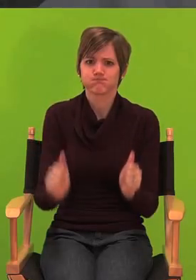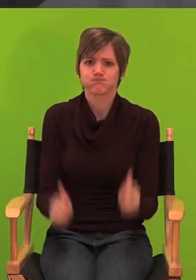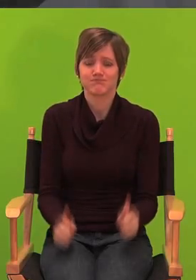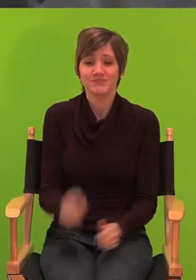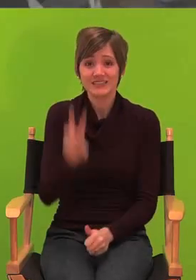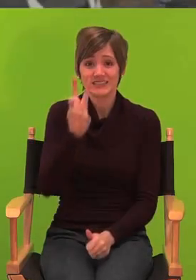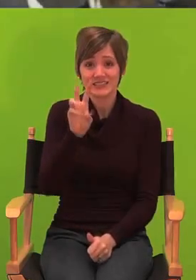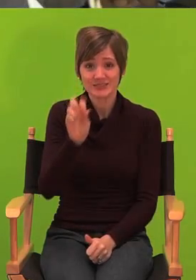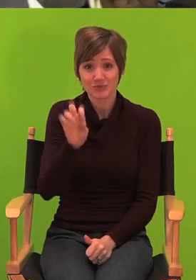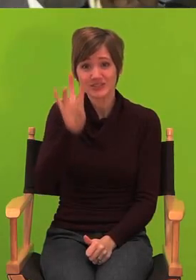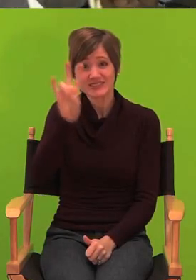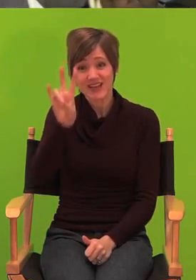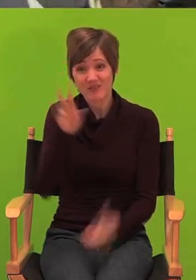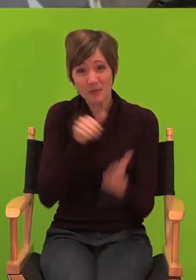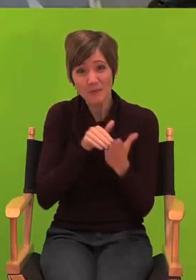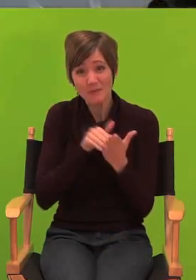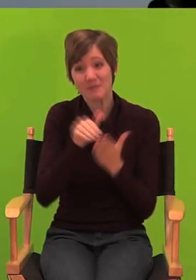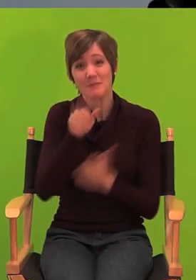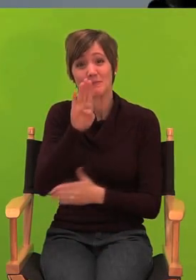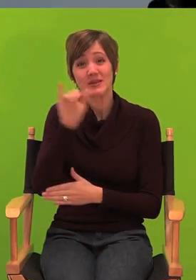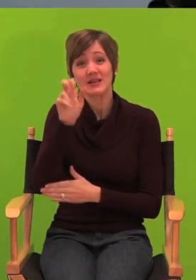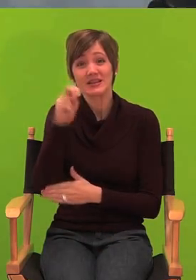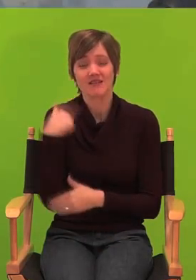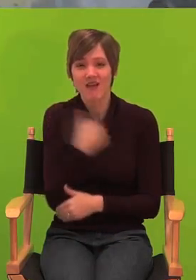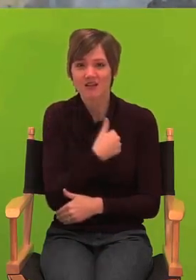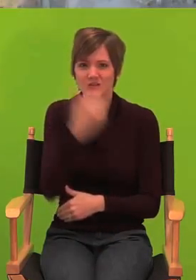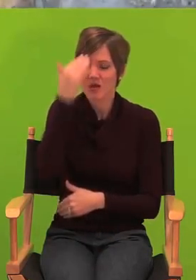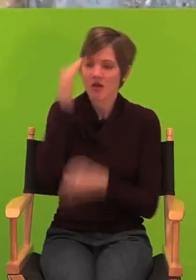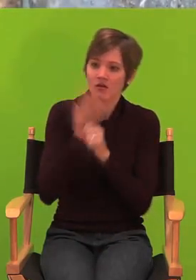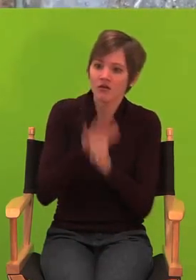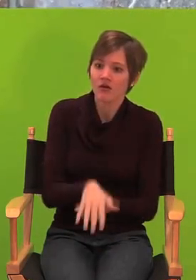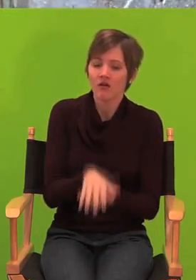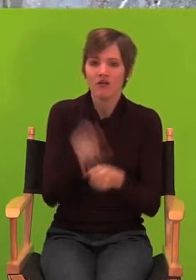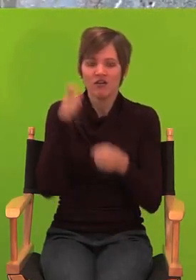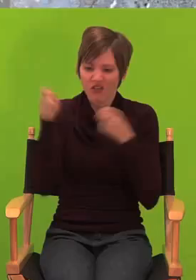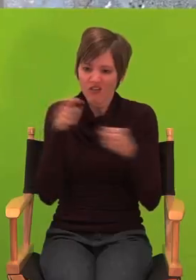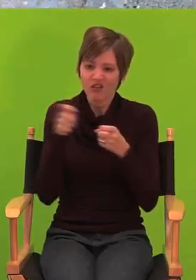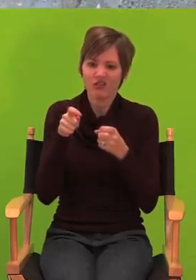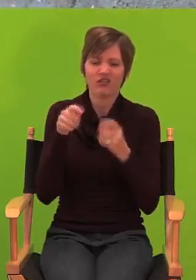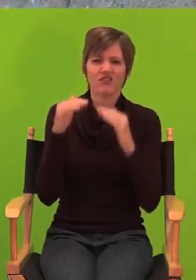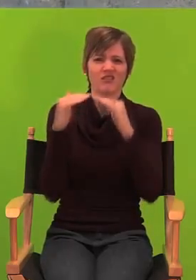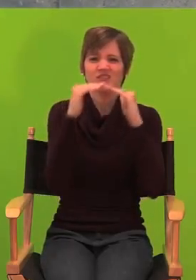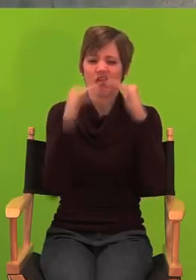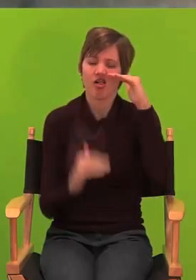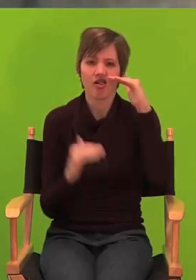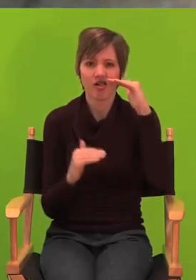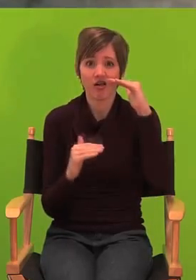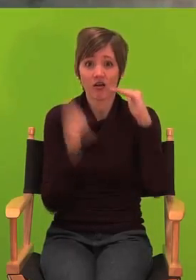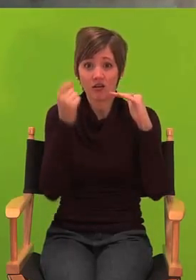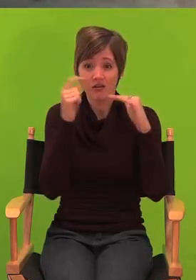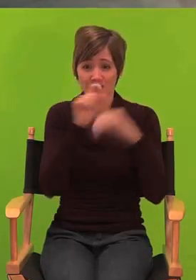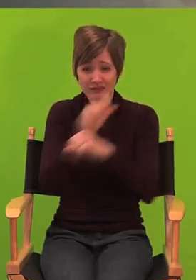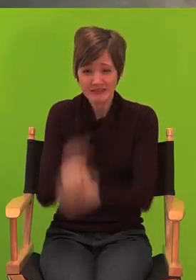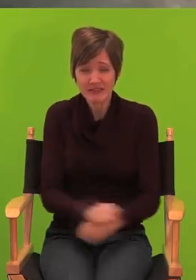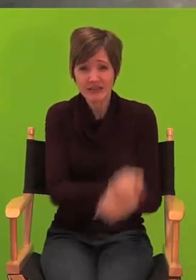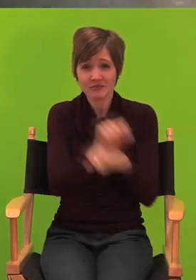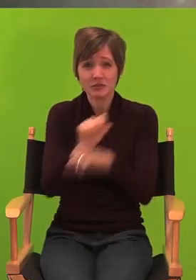domination, inequality. The literal slavery of 27 million people.